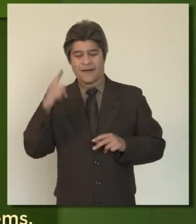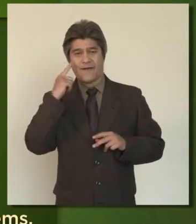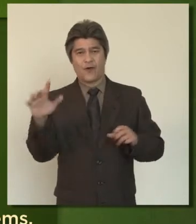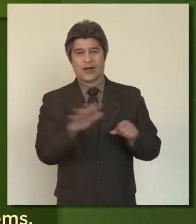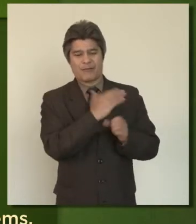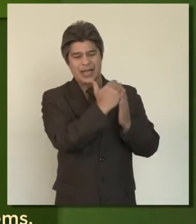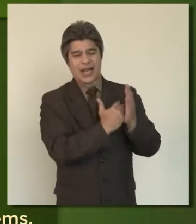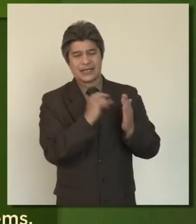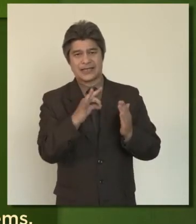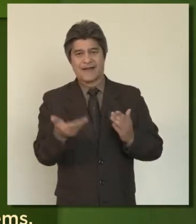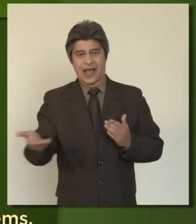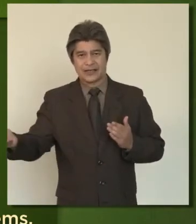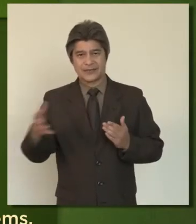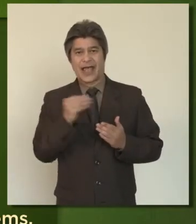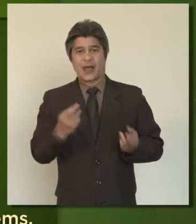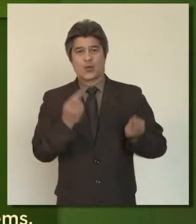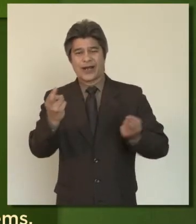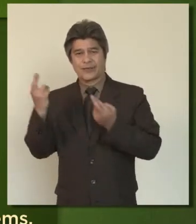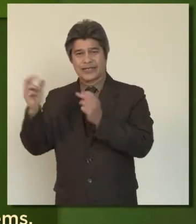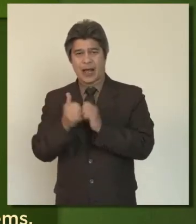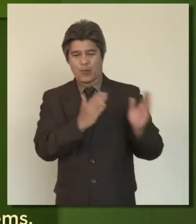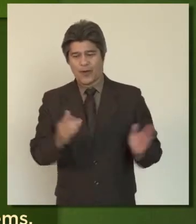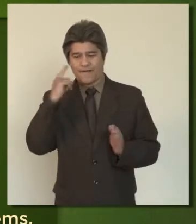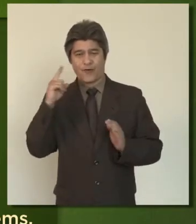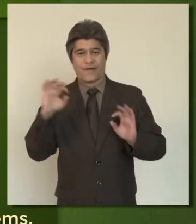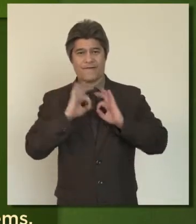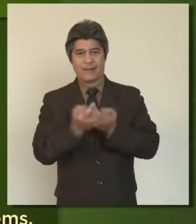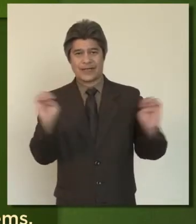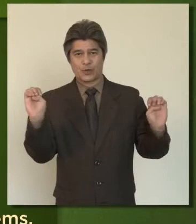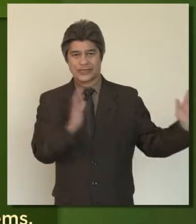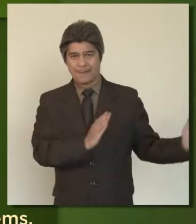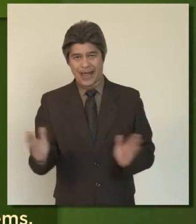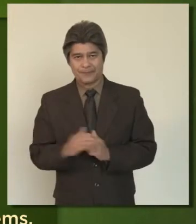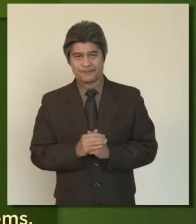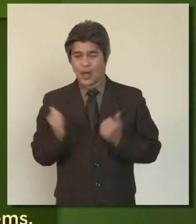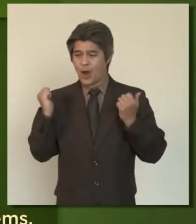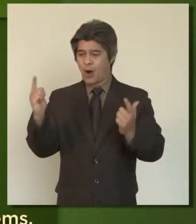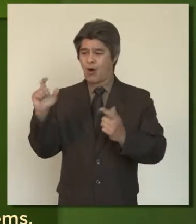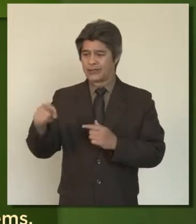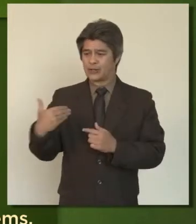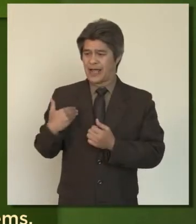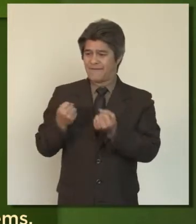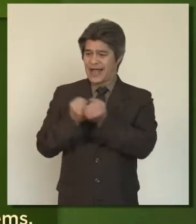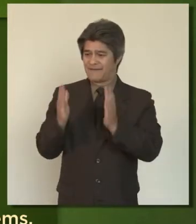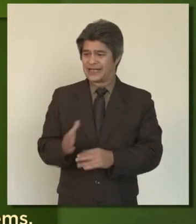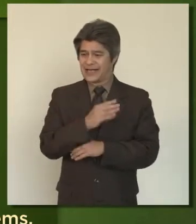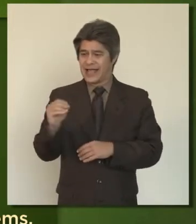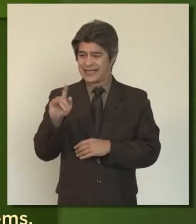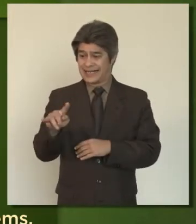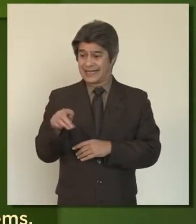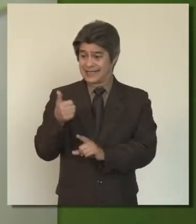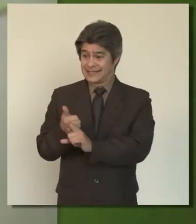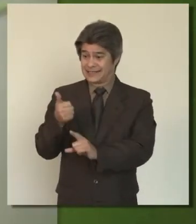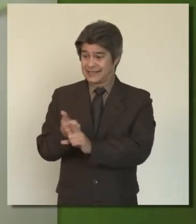complete list of suggested items along with recommendations for how to prepare a family emergency plan. Everybody needs to have a kit